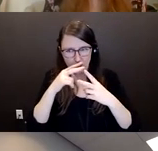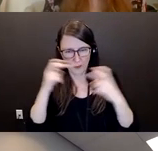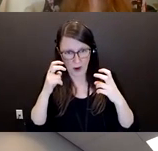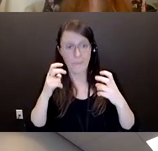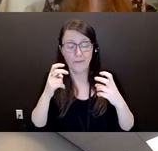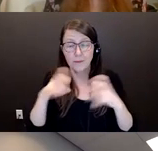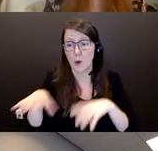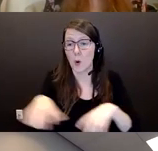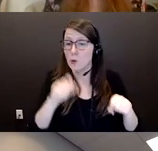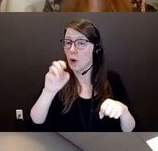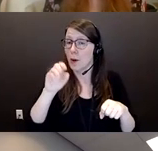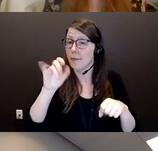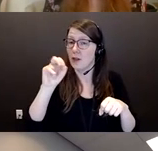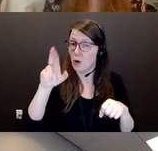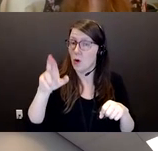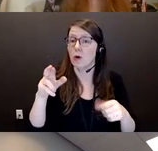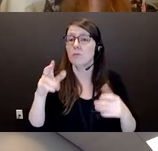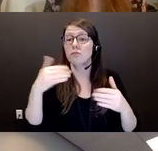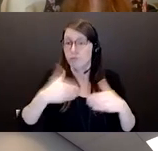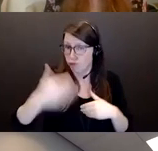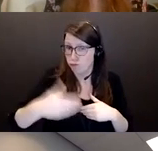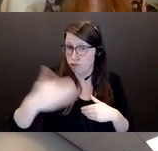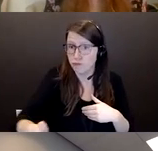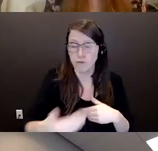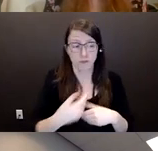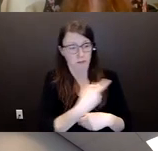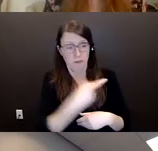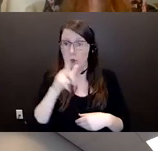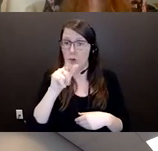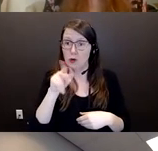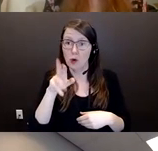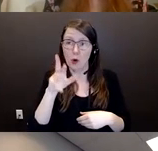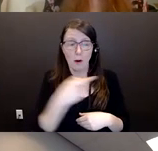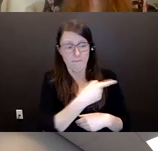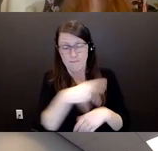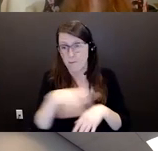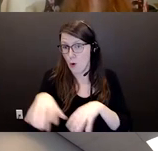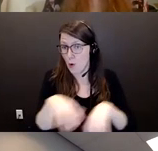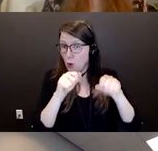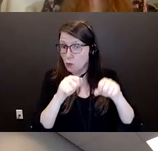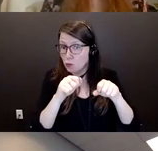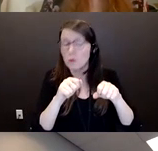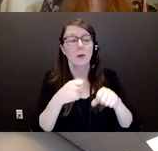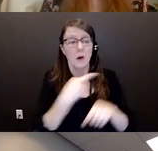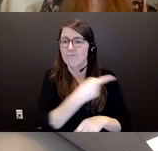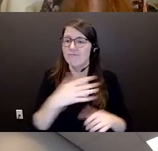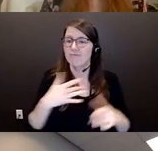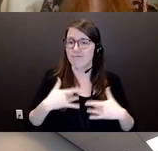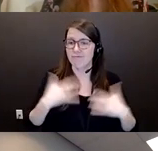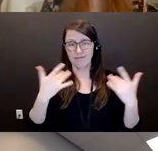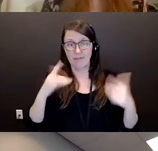hosting as facilitators for most of the sessions this week and we're pleased that we're able to bring the first one on